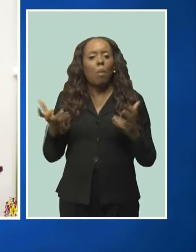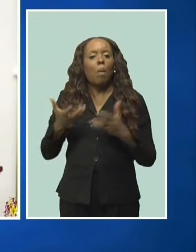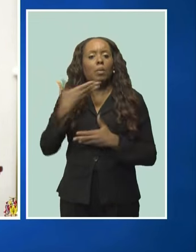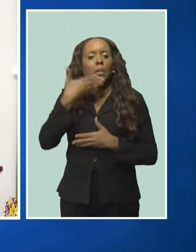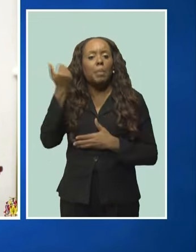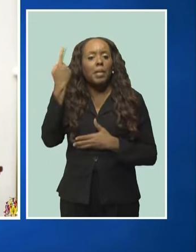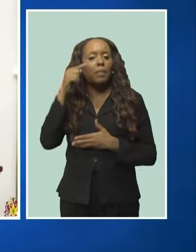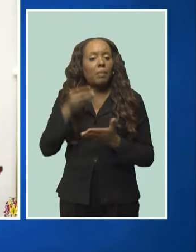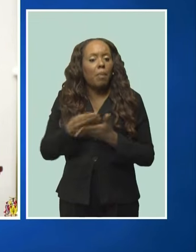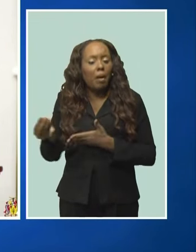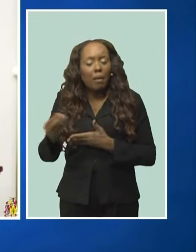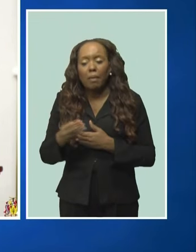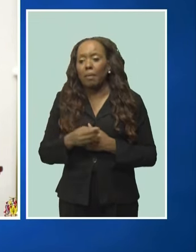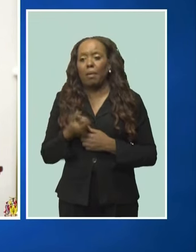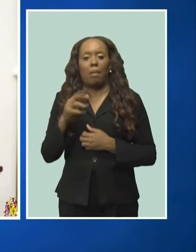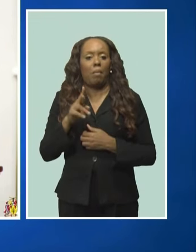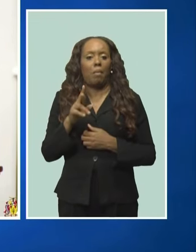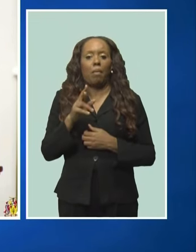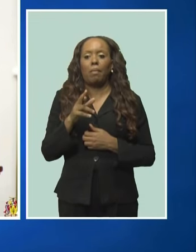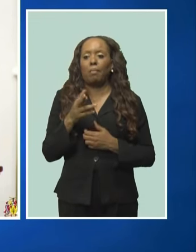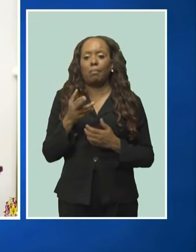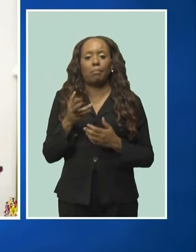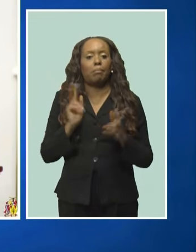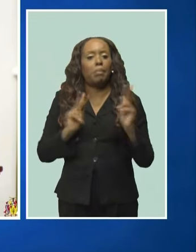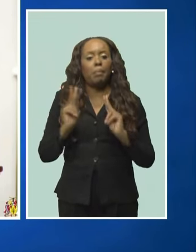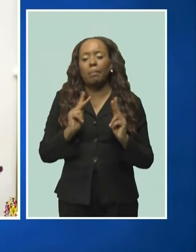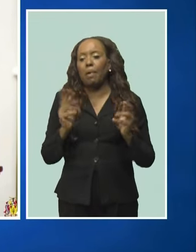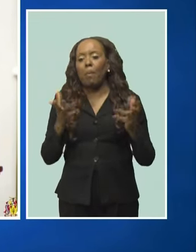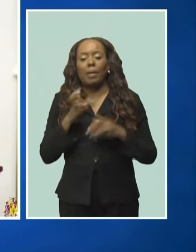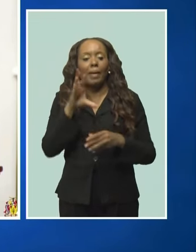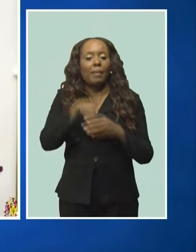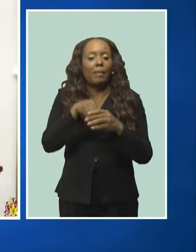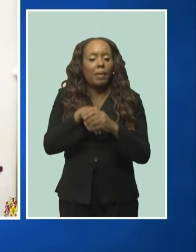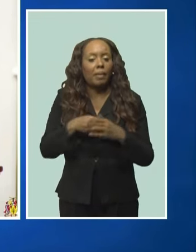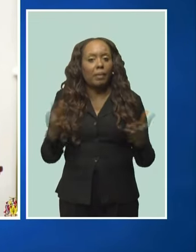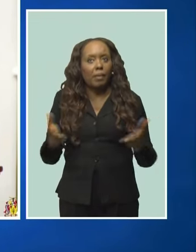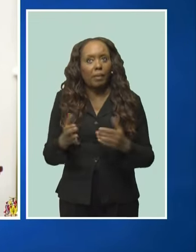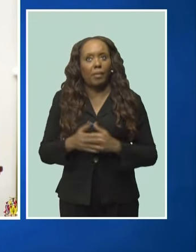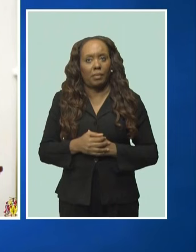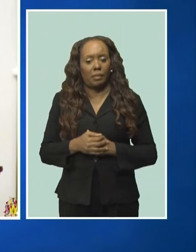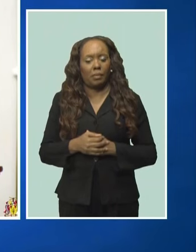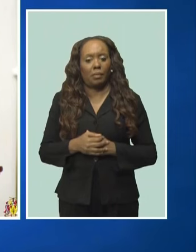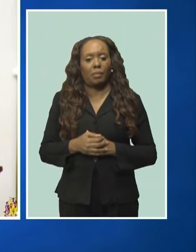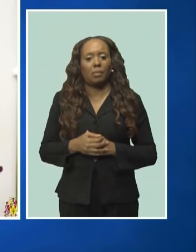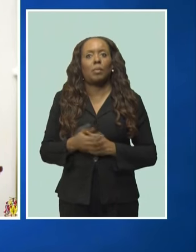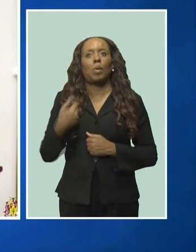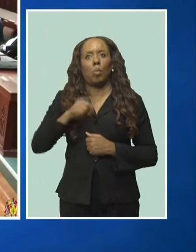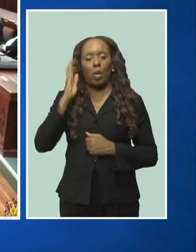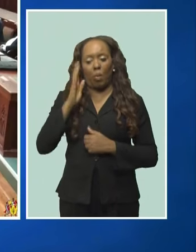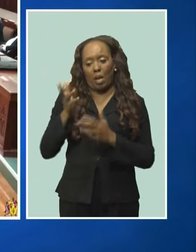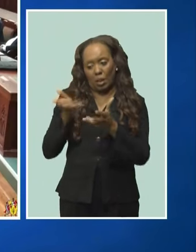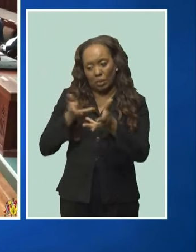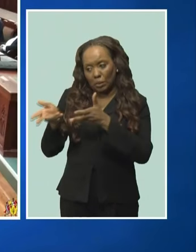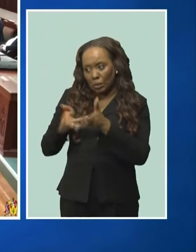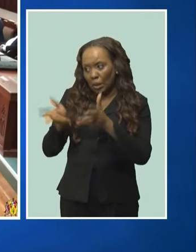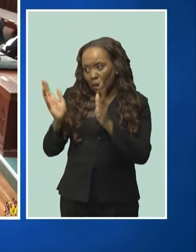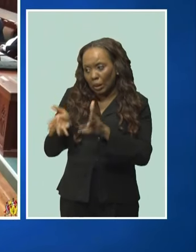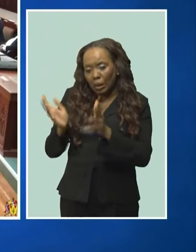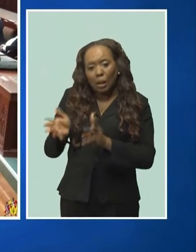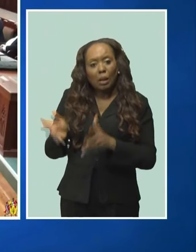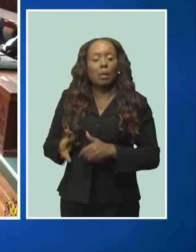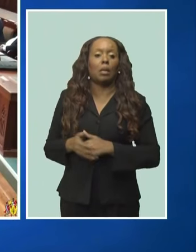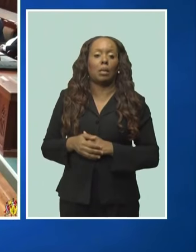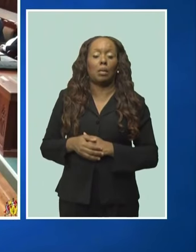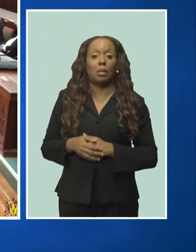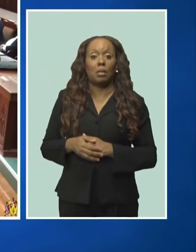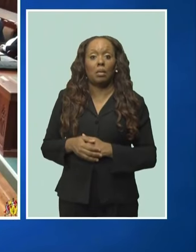those investors who want to participate in storage in Barbados. During the coming weeks, during